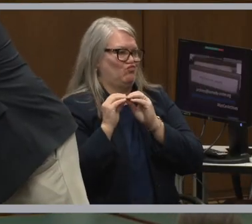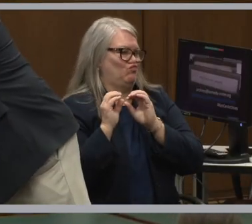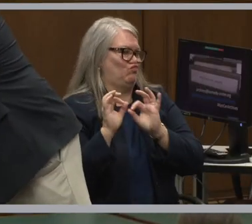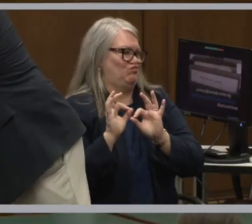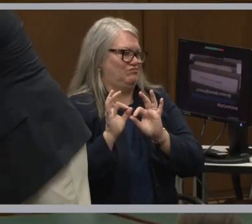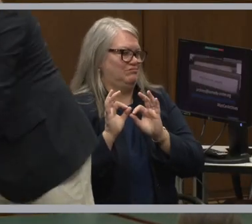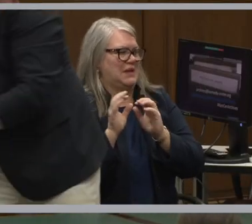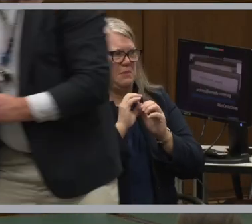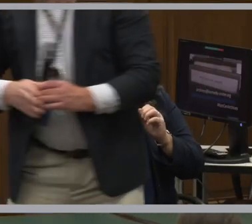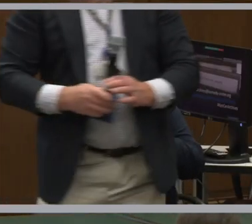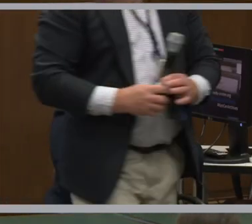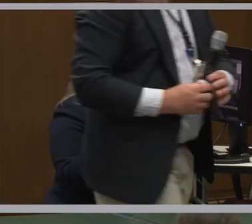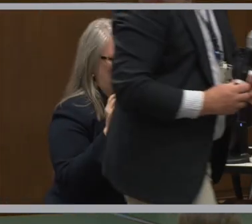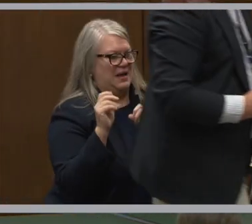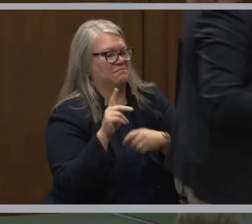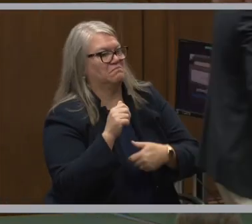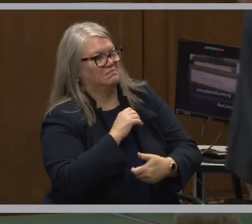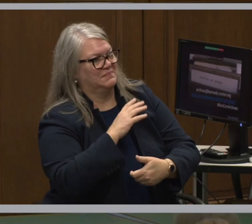Then I'll bring her right back.